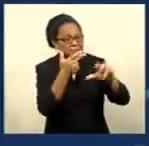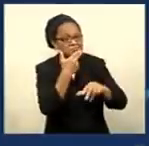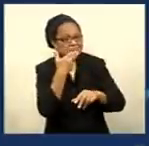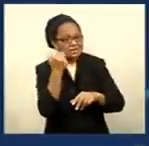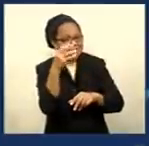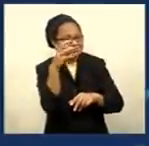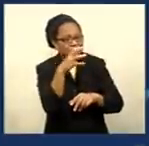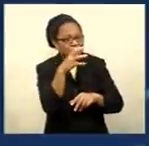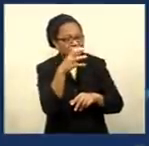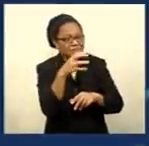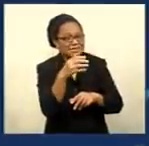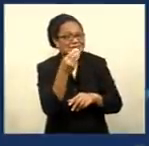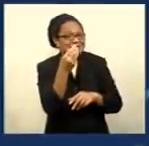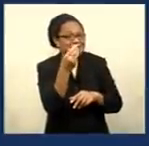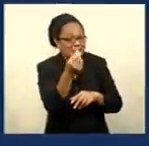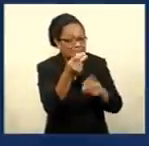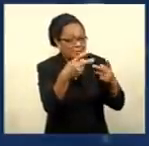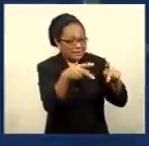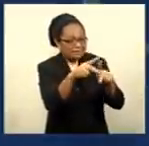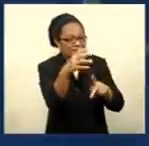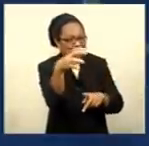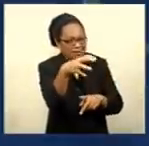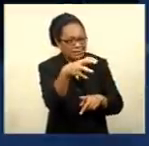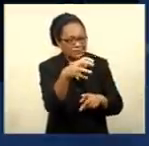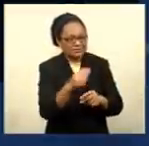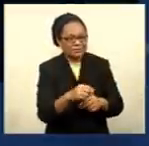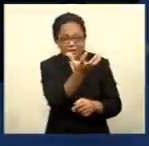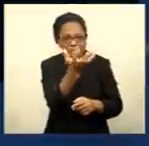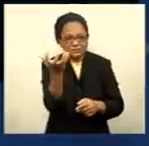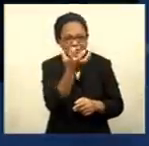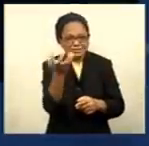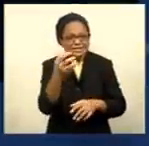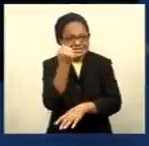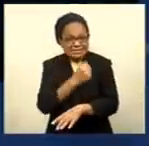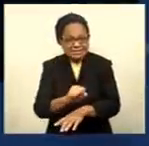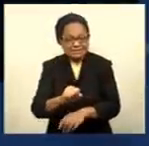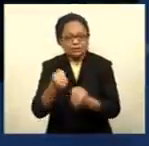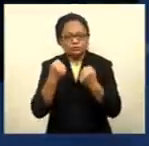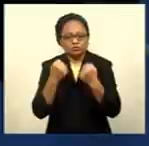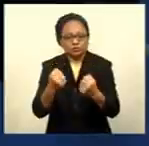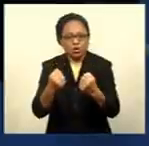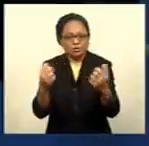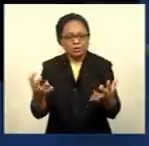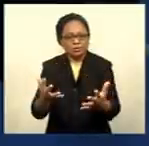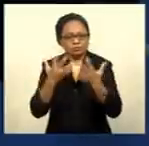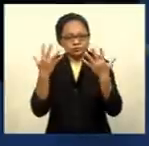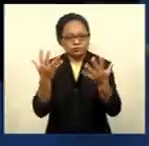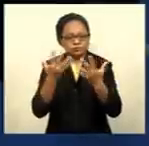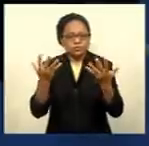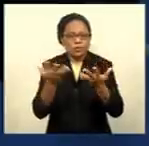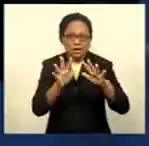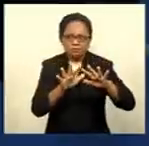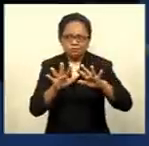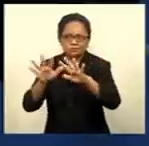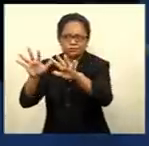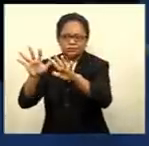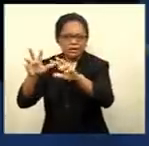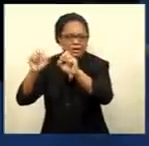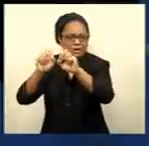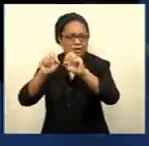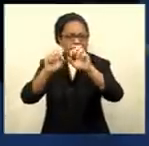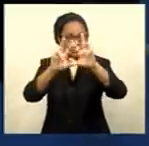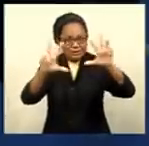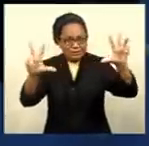sun and areas of low clouds. At sea, expect strong southeasterly winds over eastern